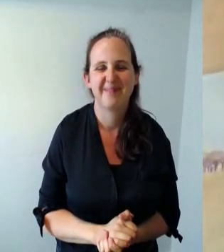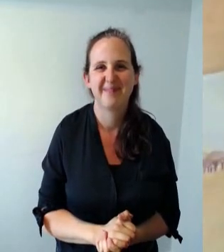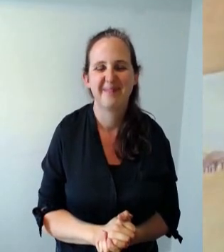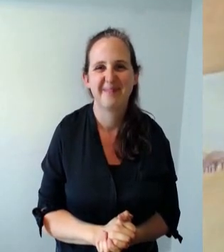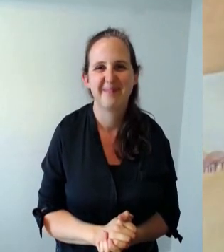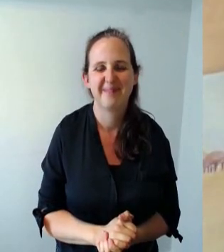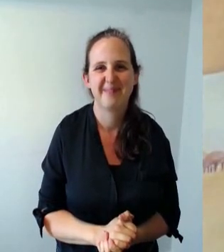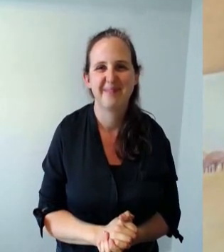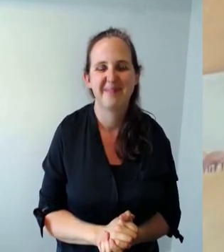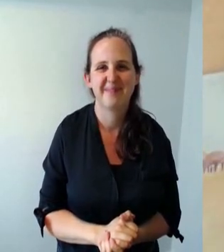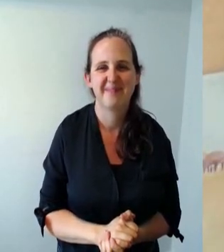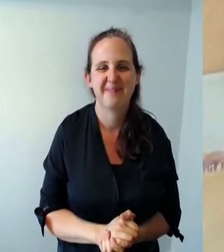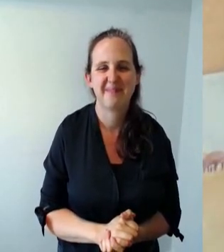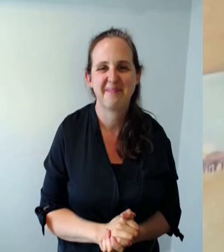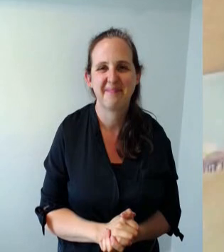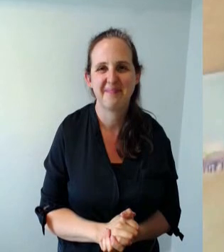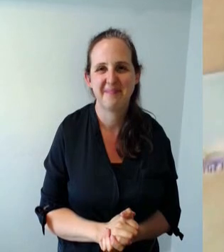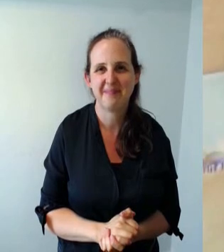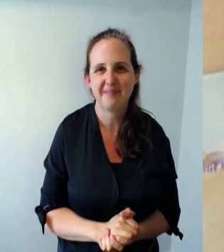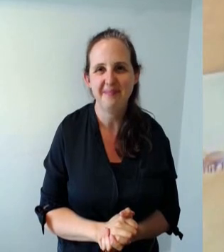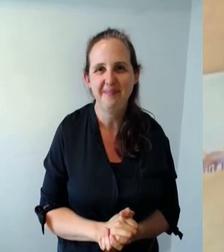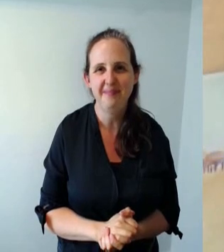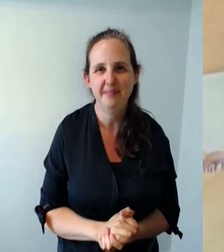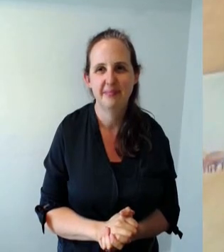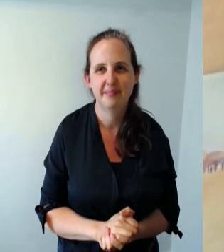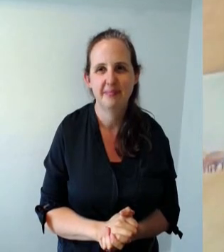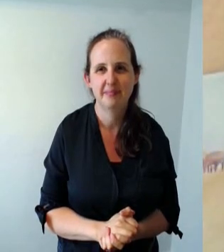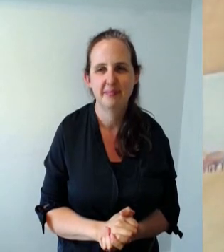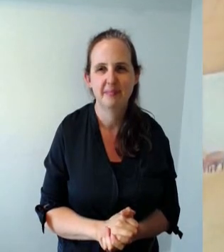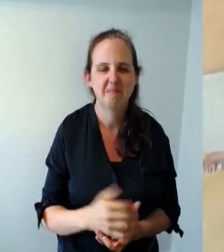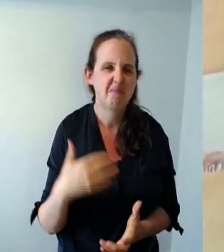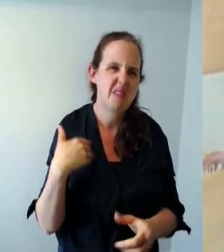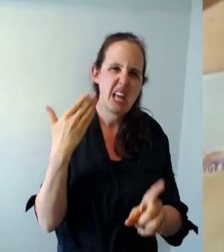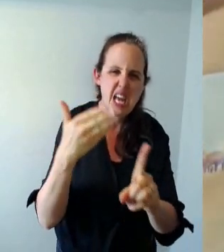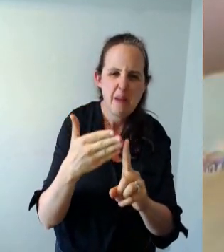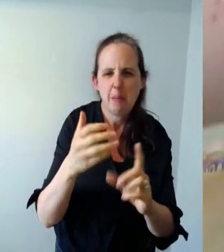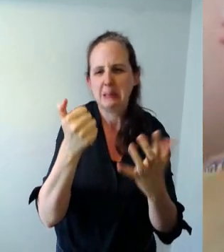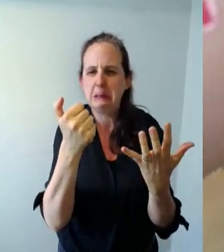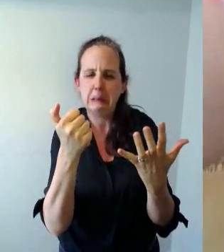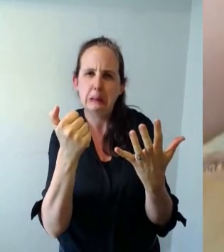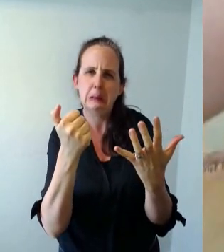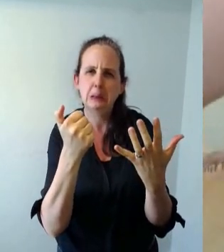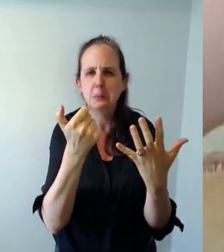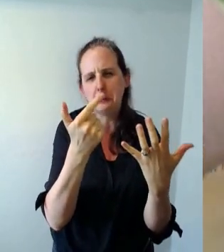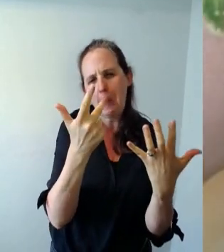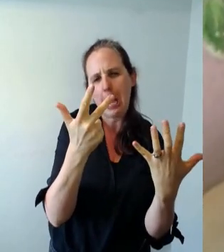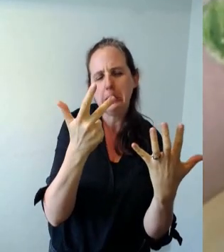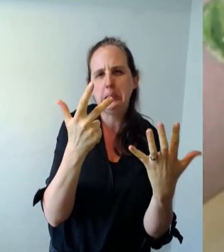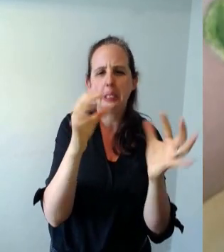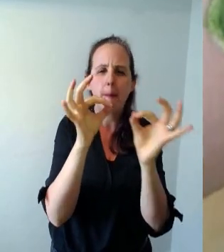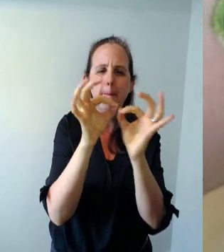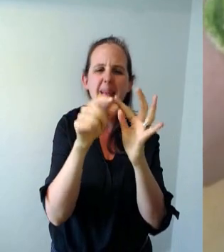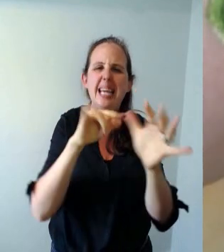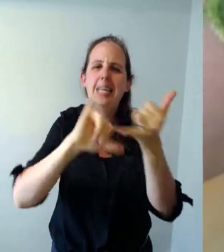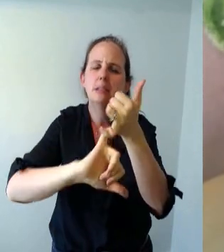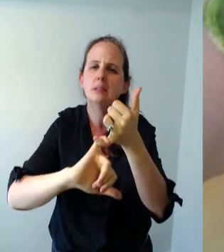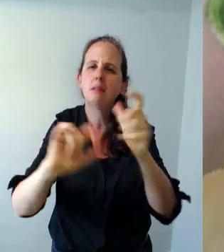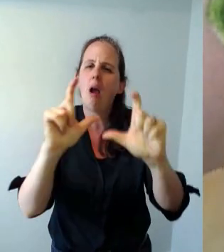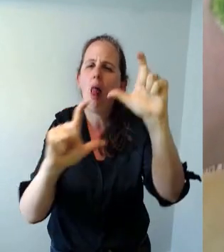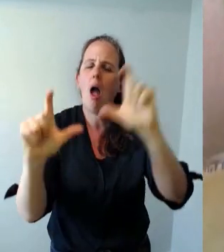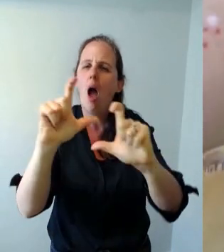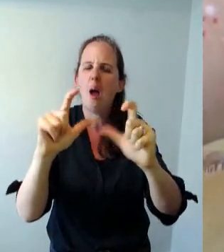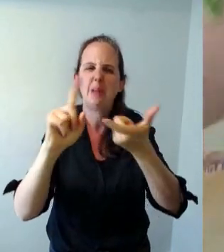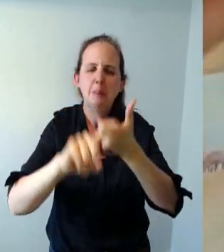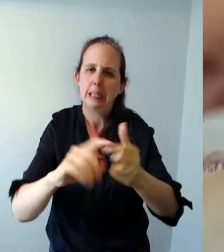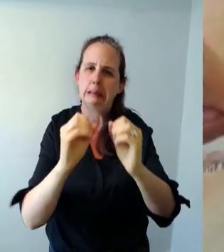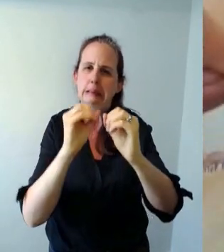you want to be aiming for sort of about six seven eight beads depends on the size of your beads obviously thread it